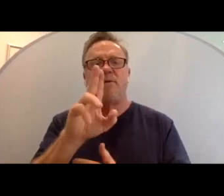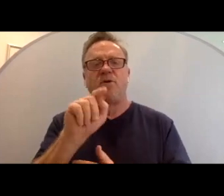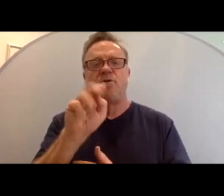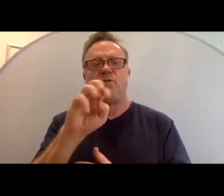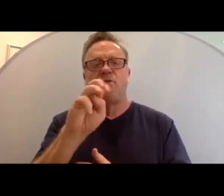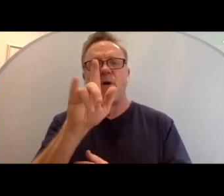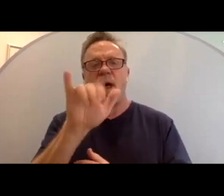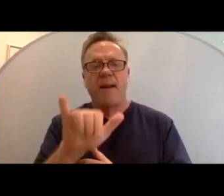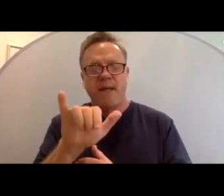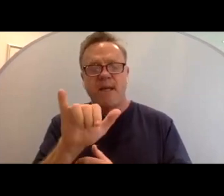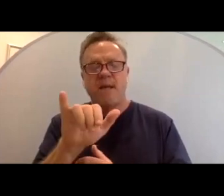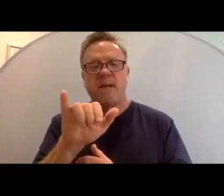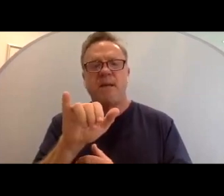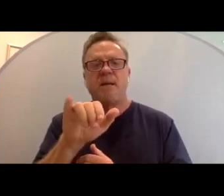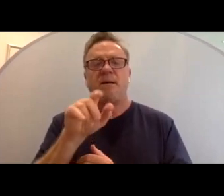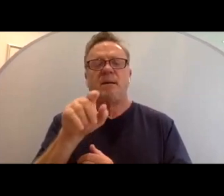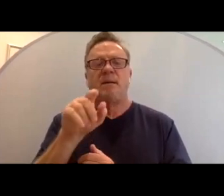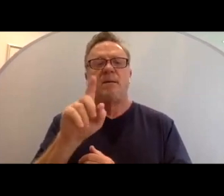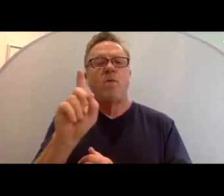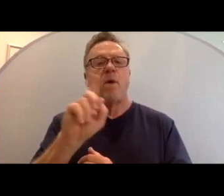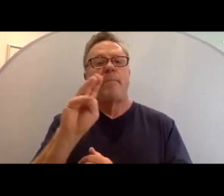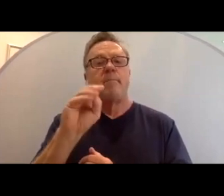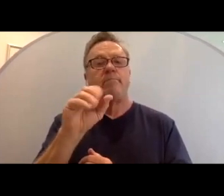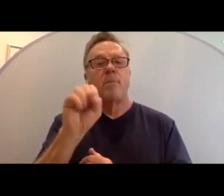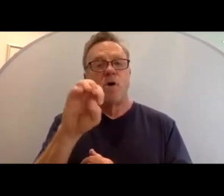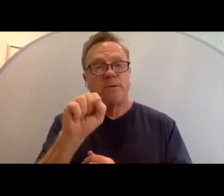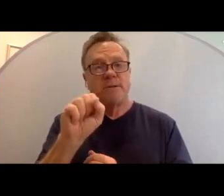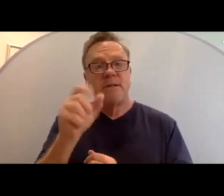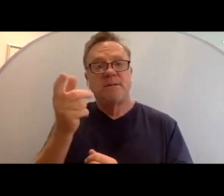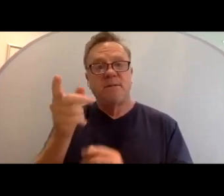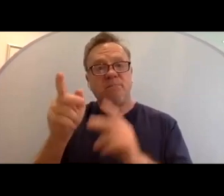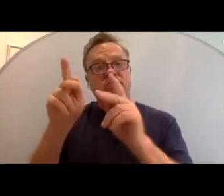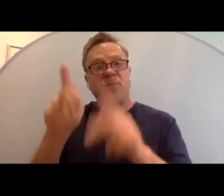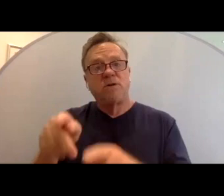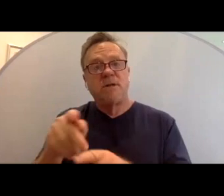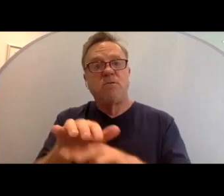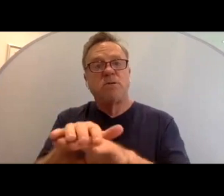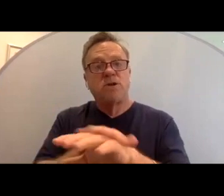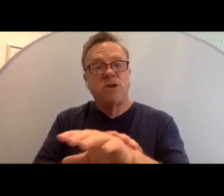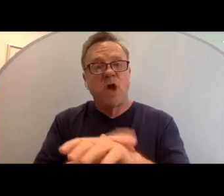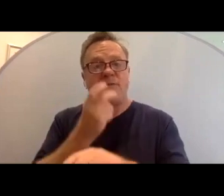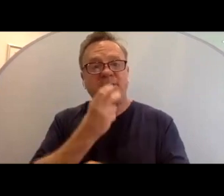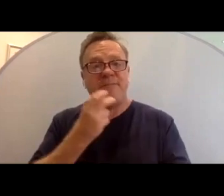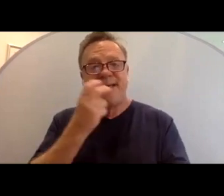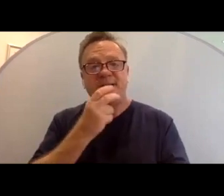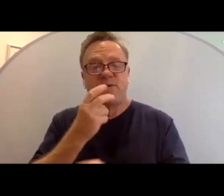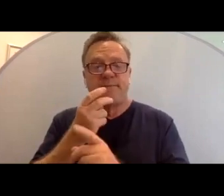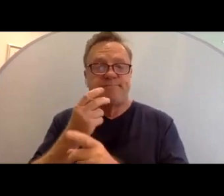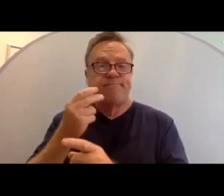beginning portion of Deuteronomy, where Moses, person who is slow of speech, historically,